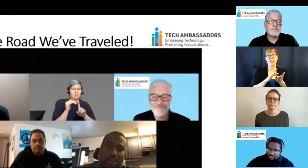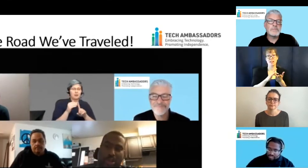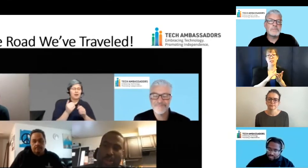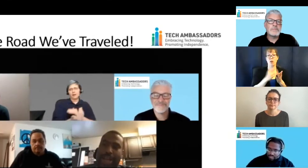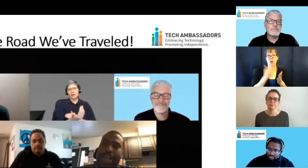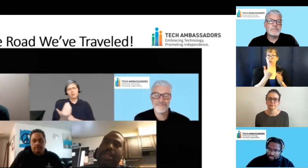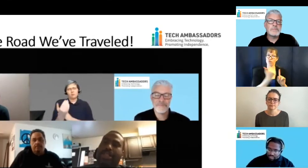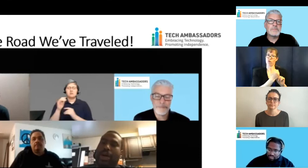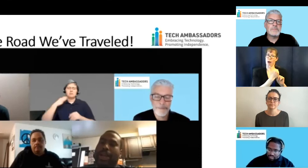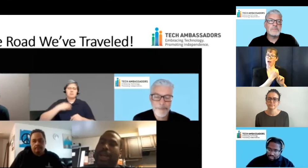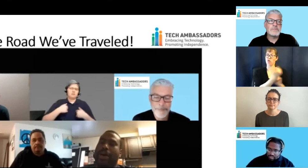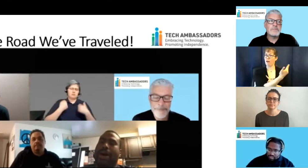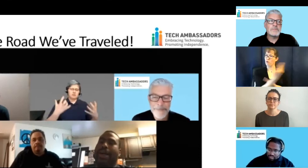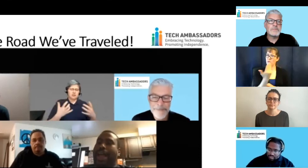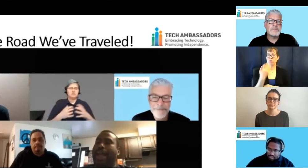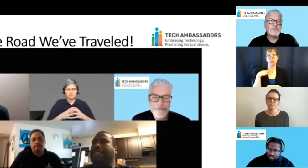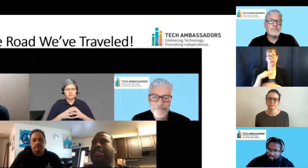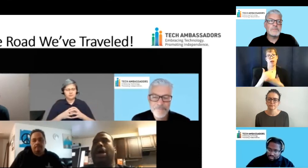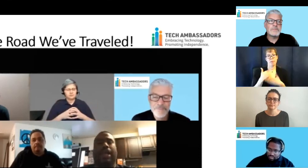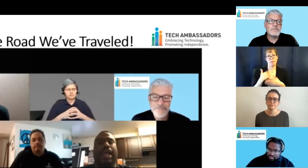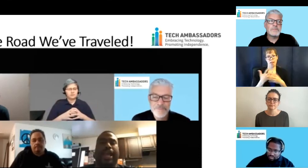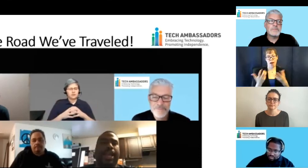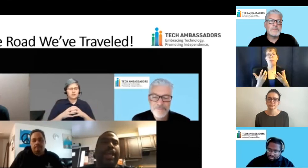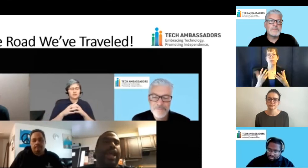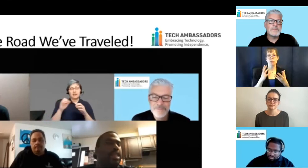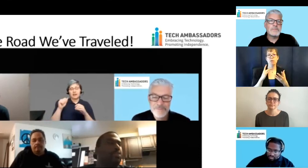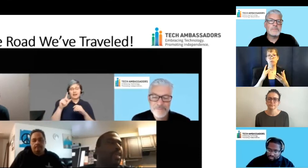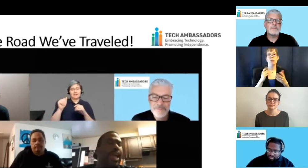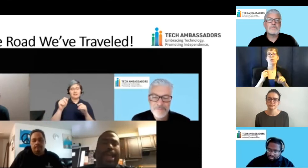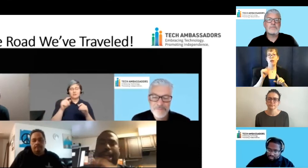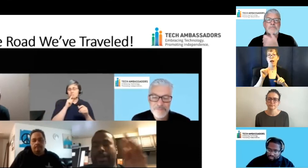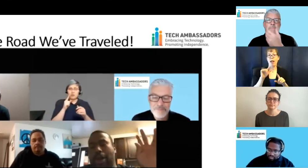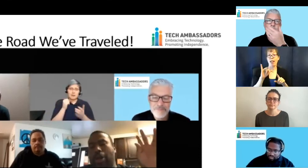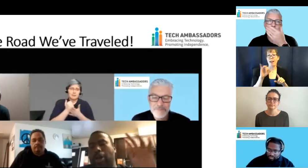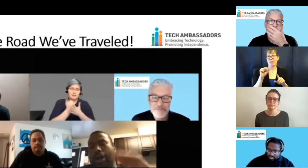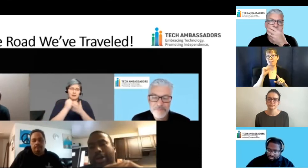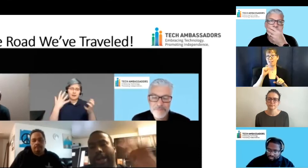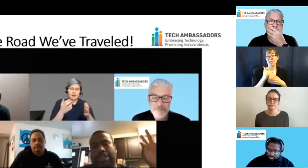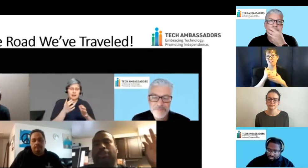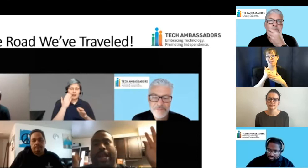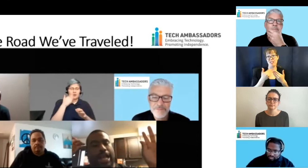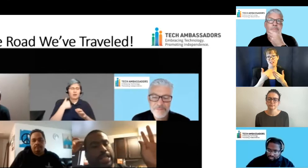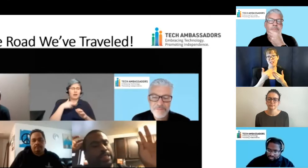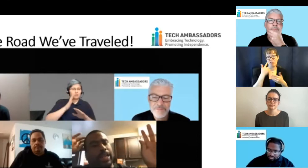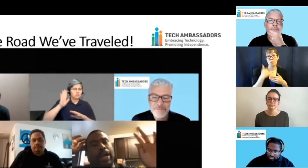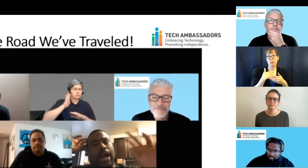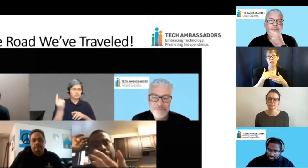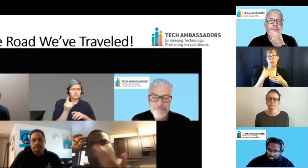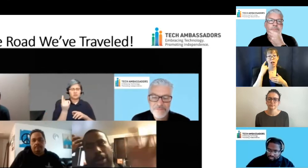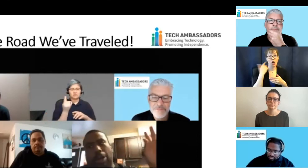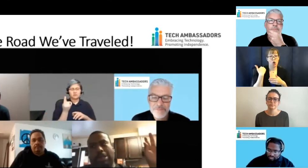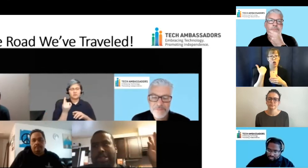beneficial to me. So, you know, Alexa's come in handy. And this, and I heard earlier that somebody had said,